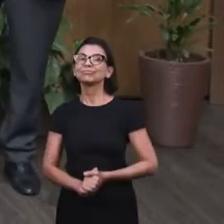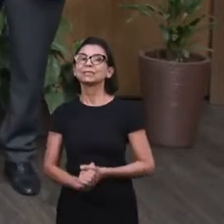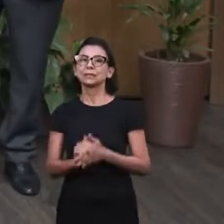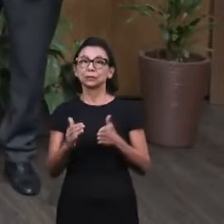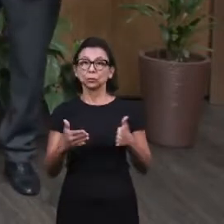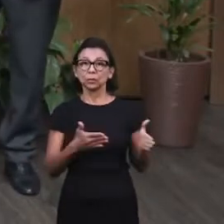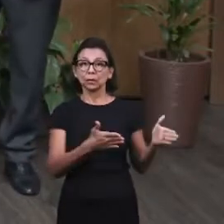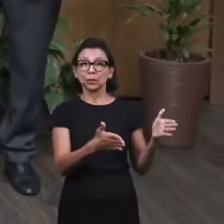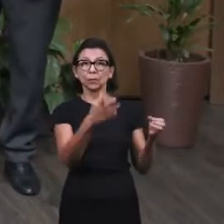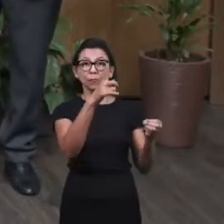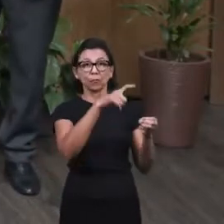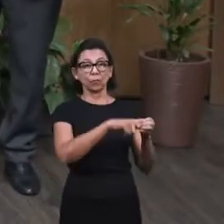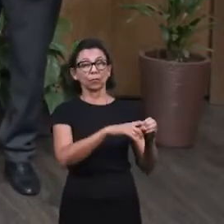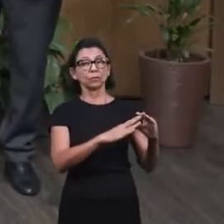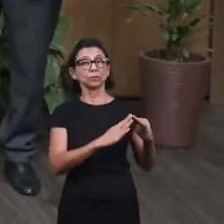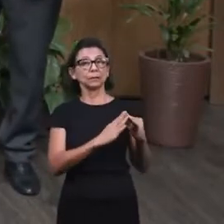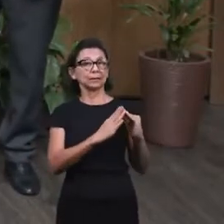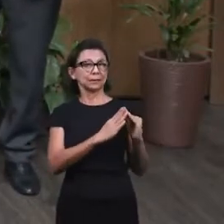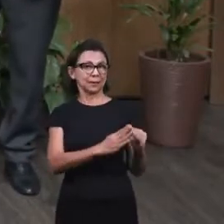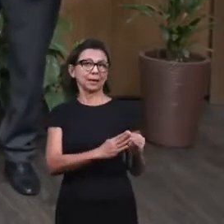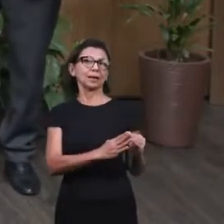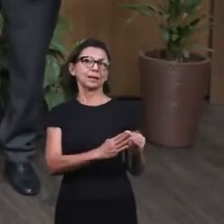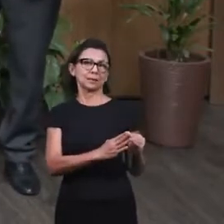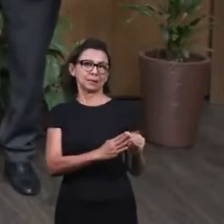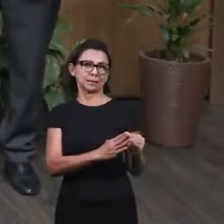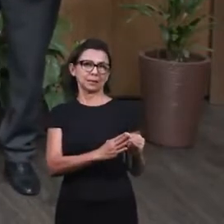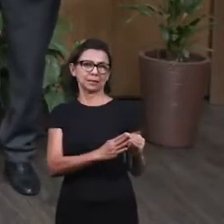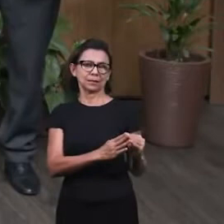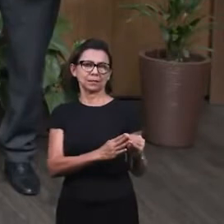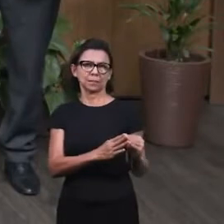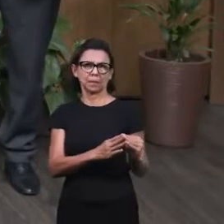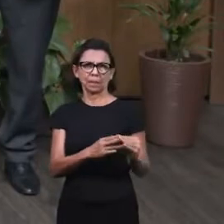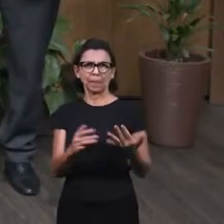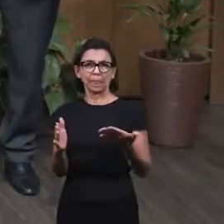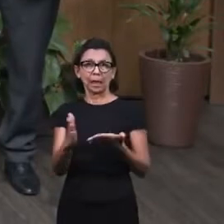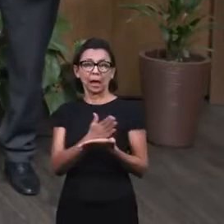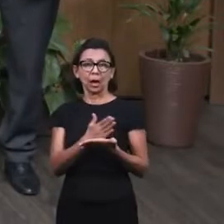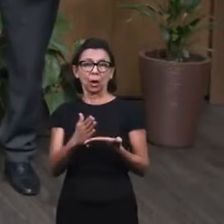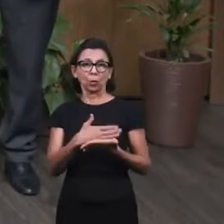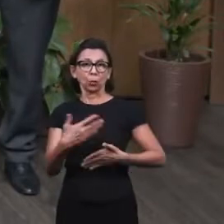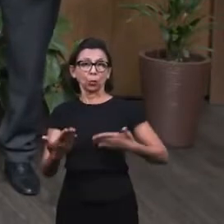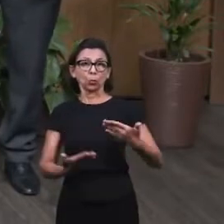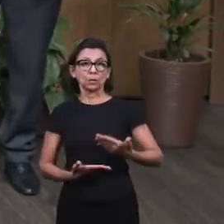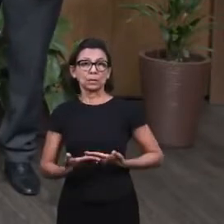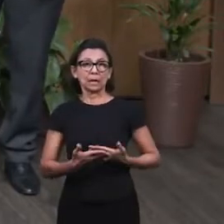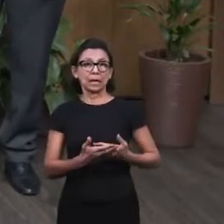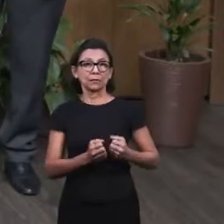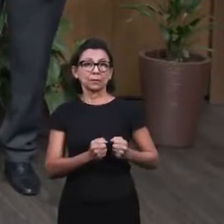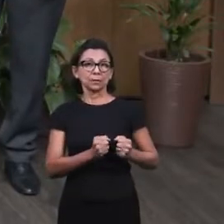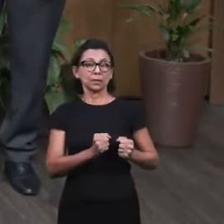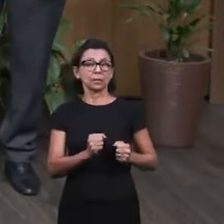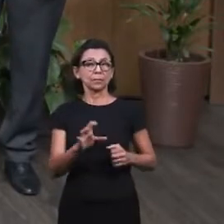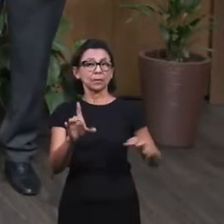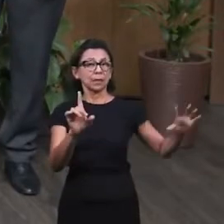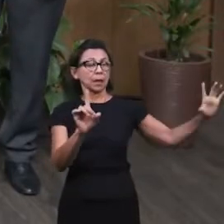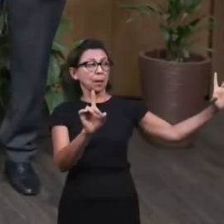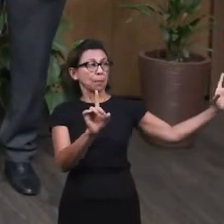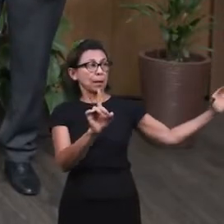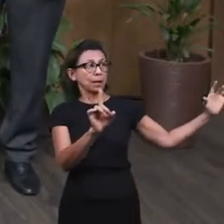he was on the way back to his home, and a few of his servants came to meet him,